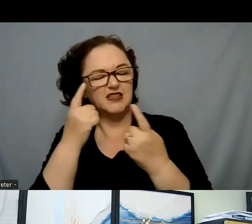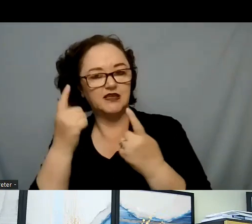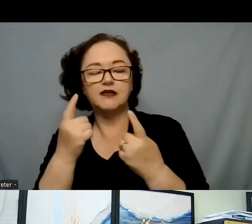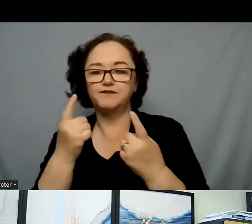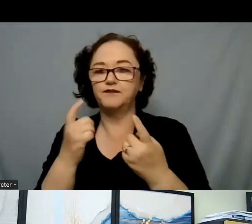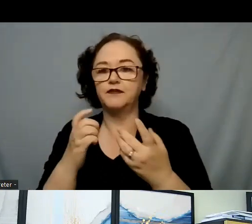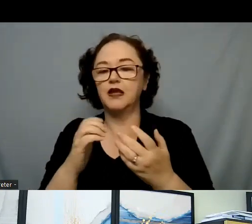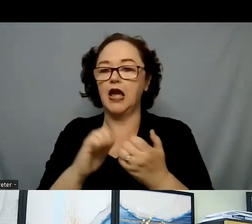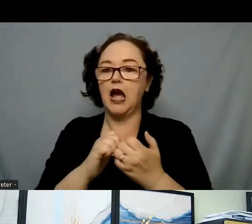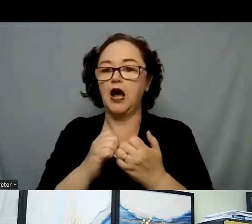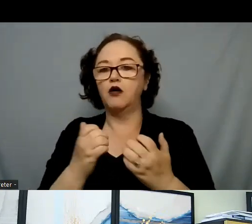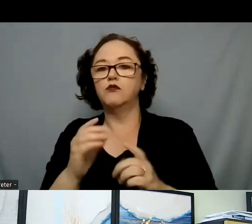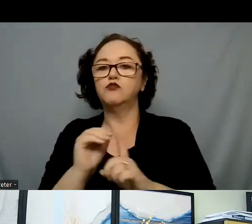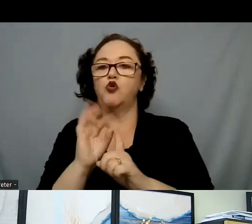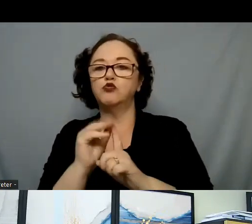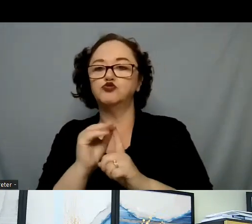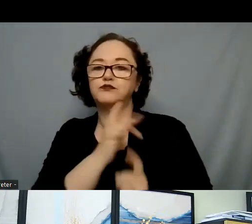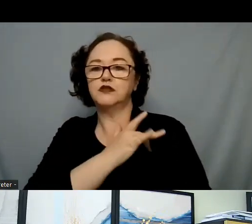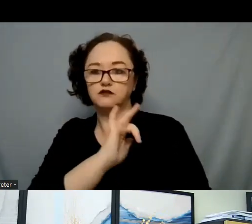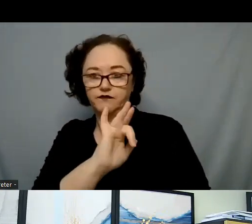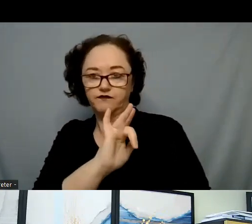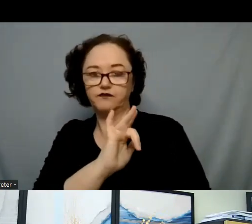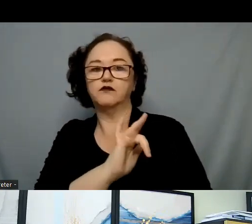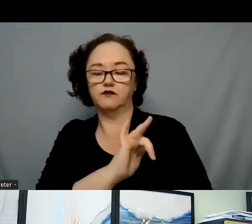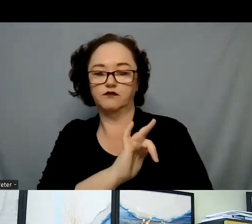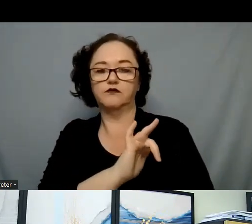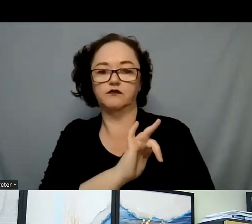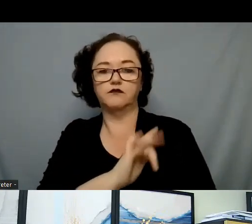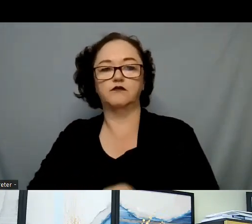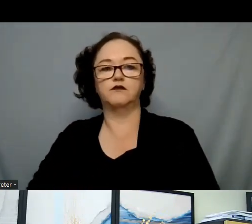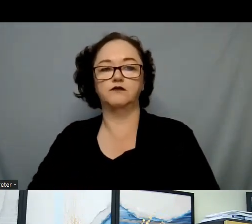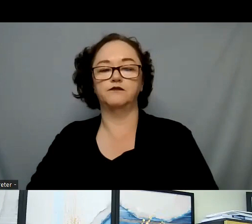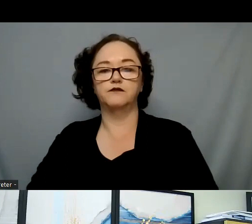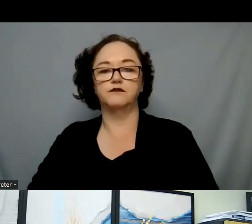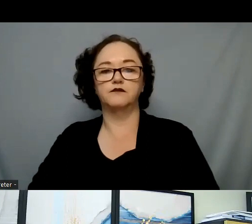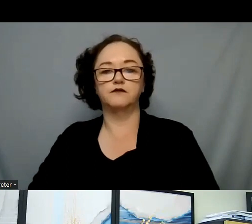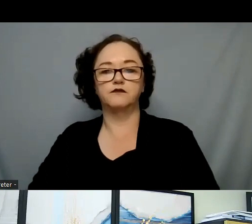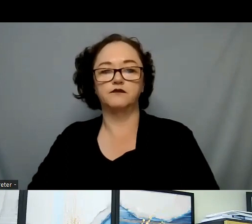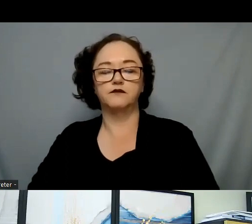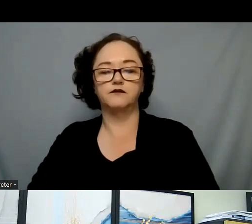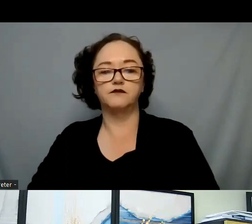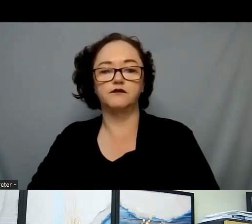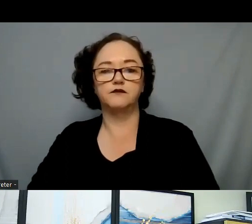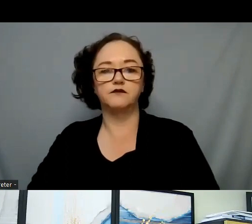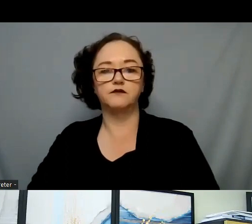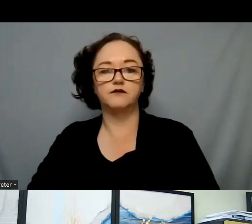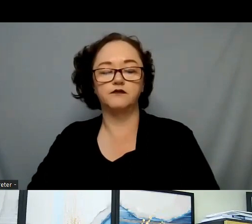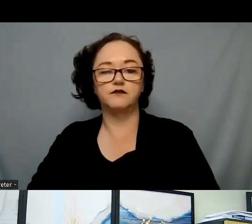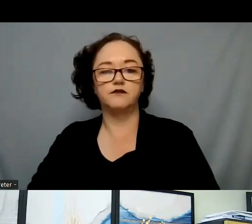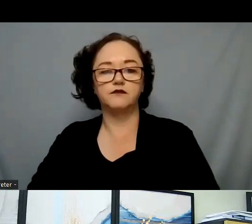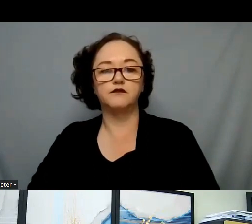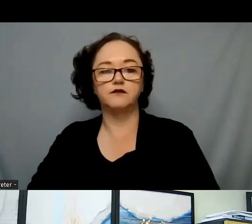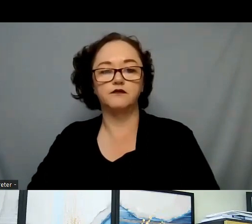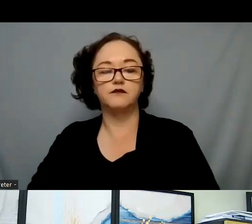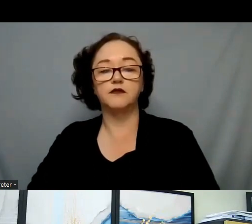there may be a myriad of ways for services to be paid for based upon the respective culture of the person